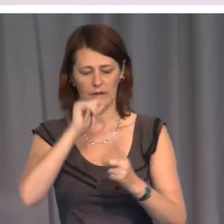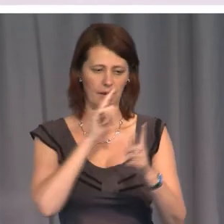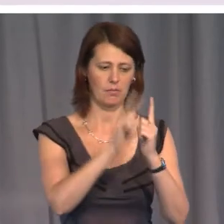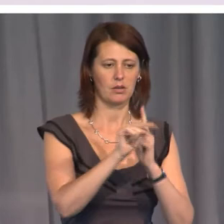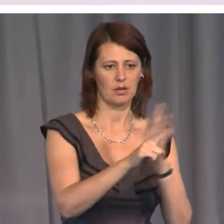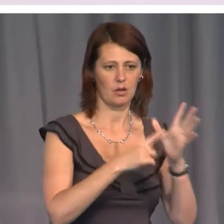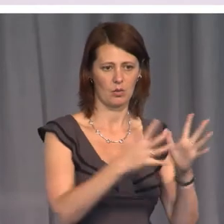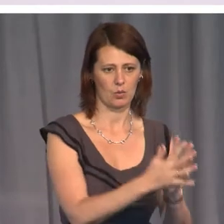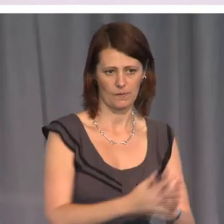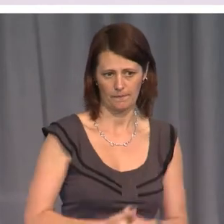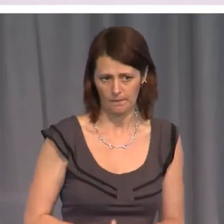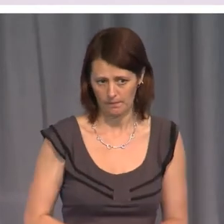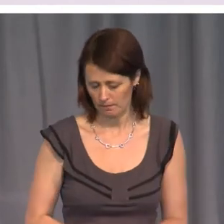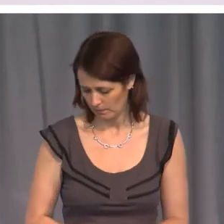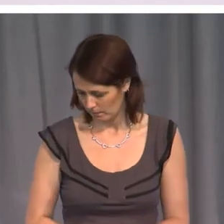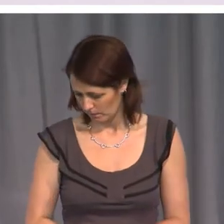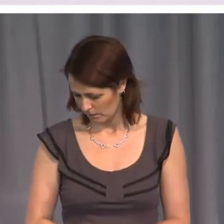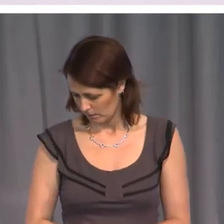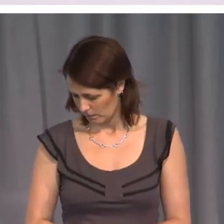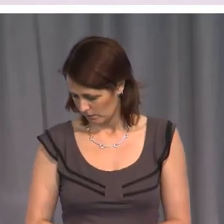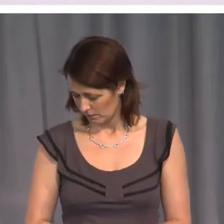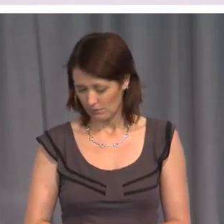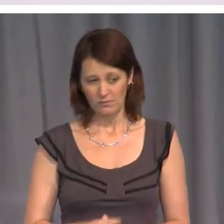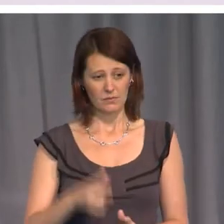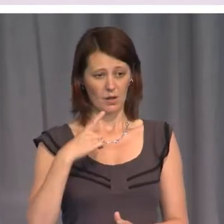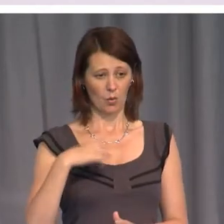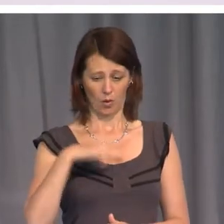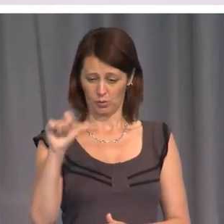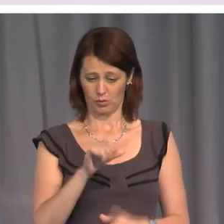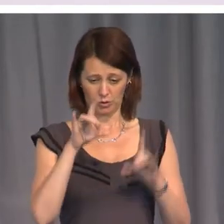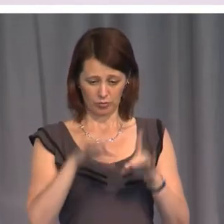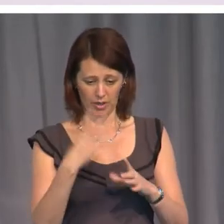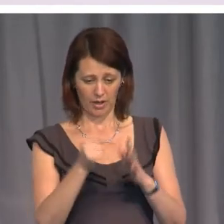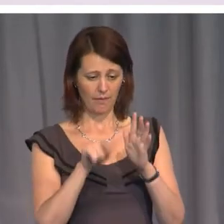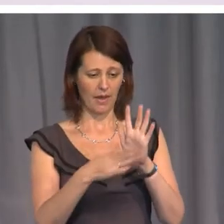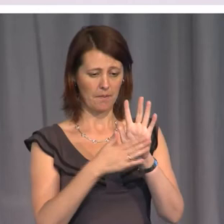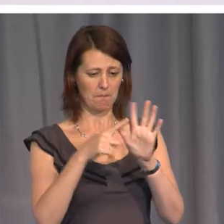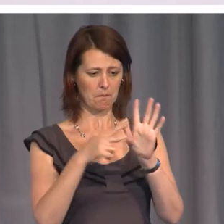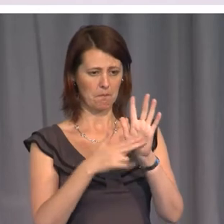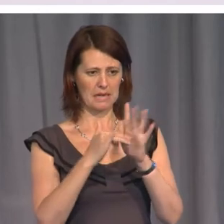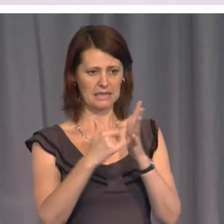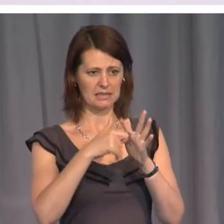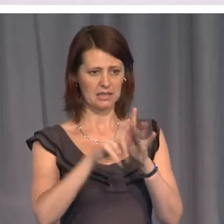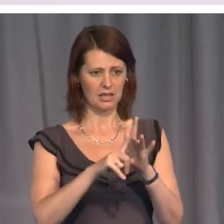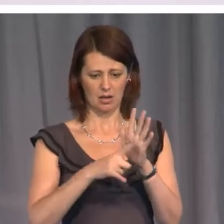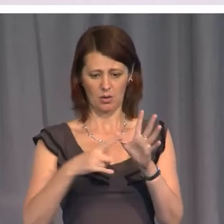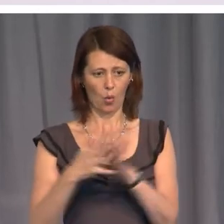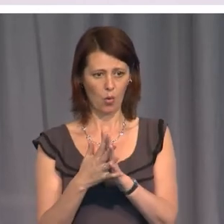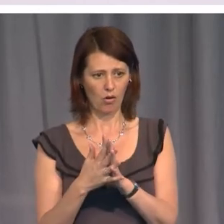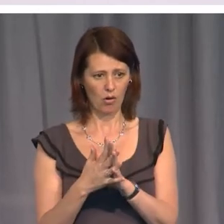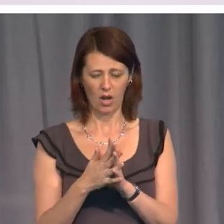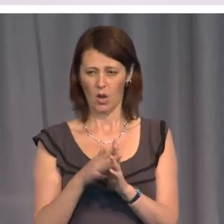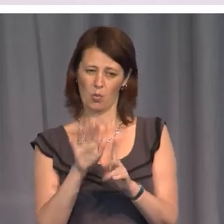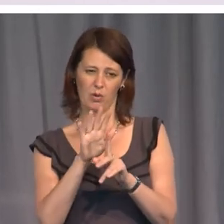treatment. Why should Australia have a Magnitsky Law? We have, at best, a